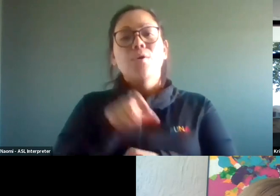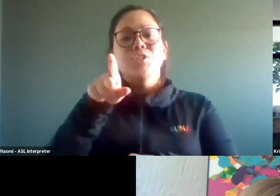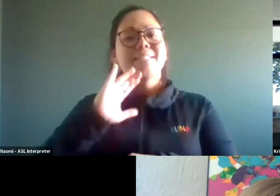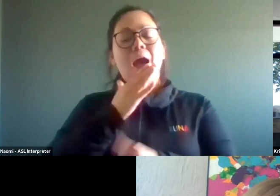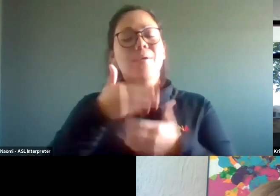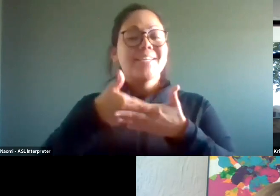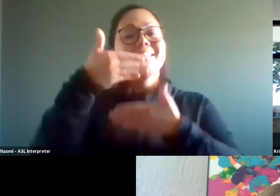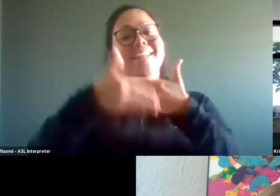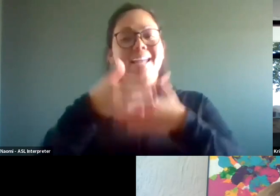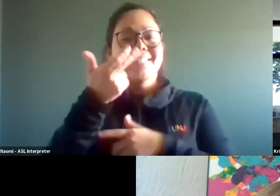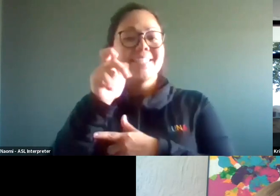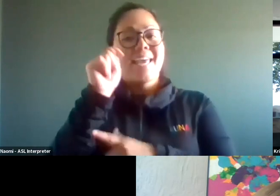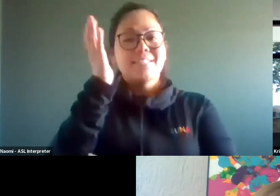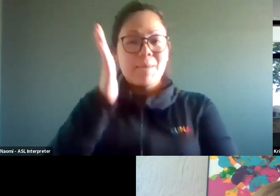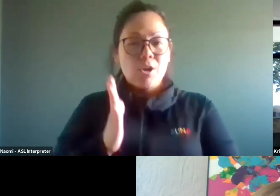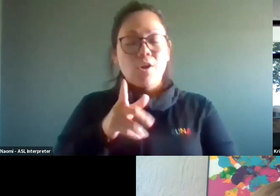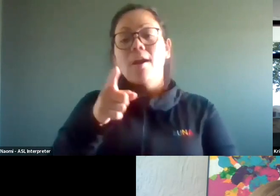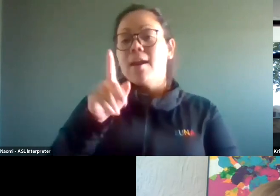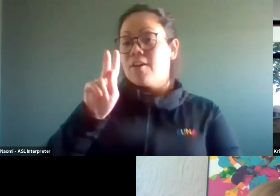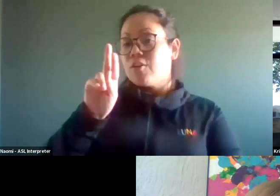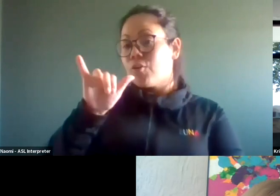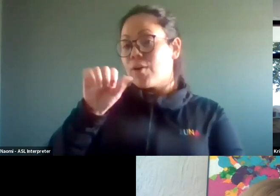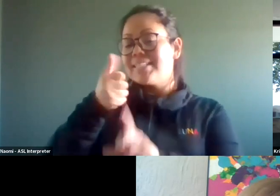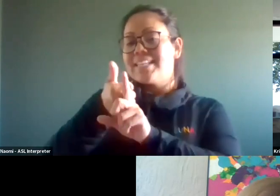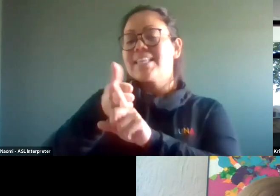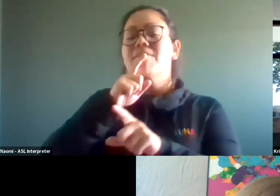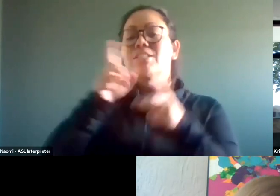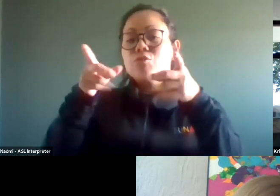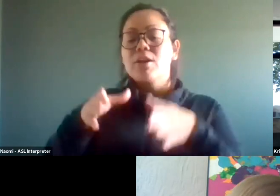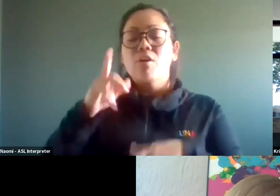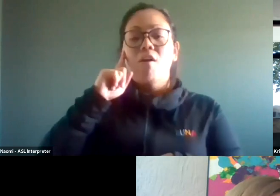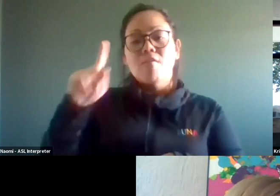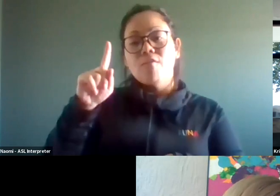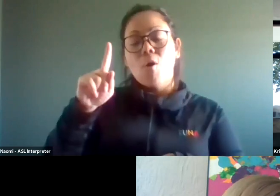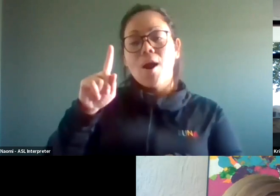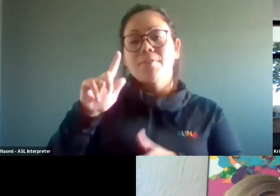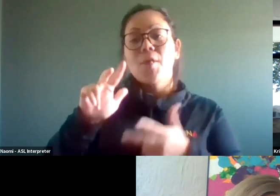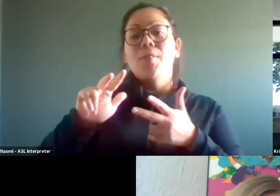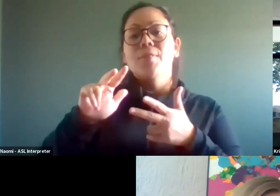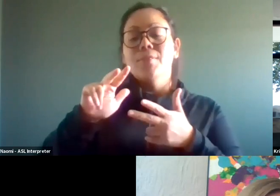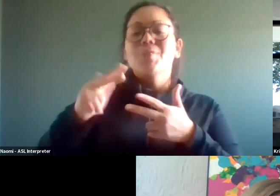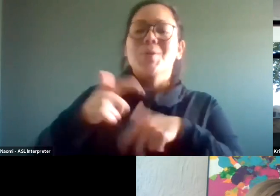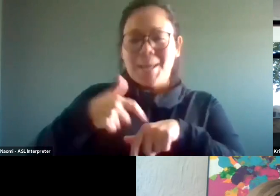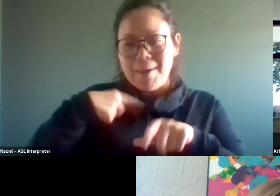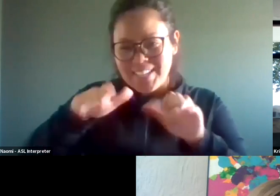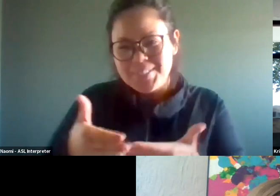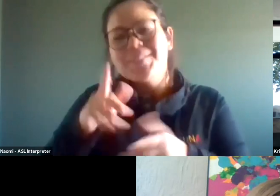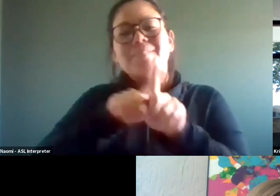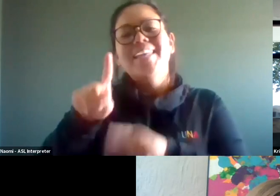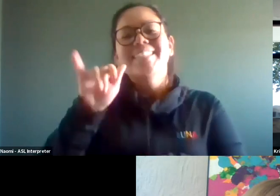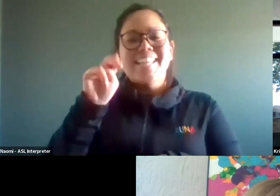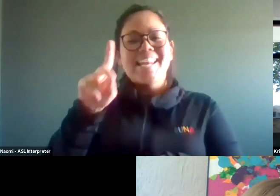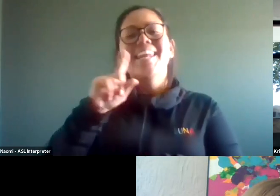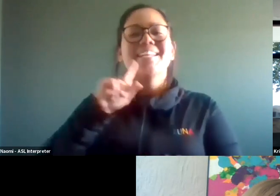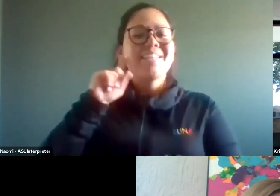guest speaker. Um, Chris Johnson is the director for another third time to introduce you as the director of the Indiana Deaf